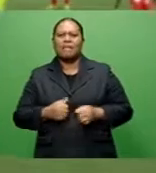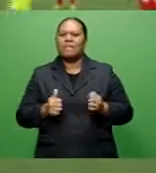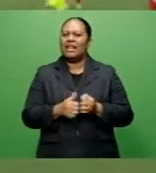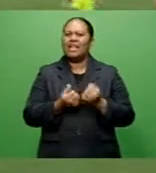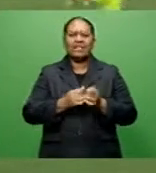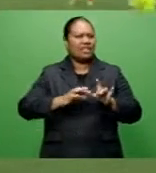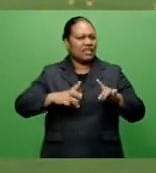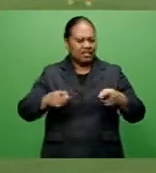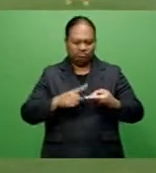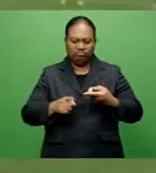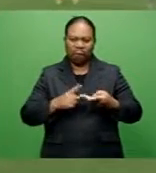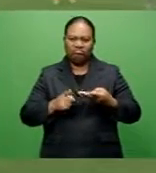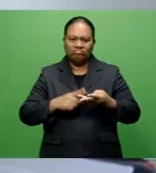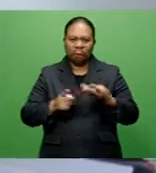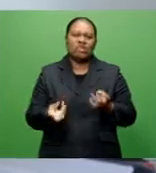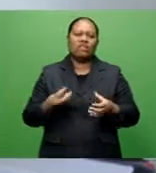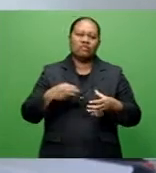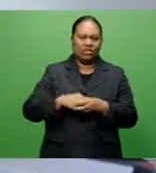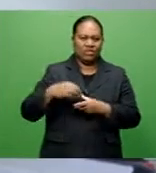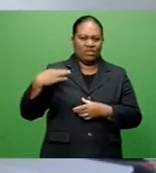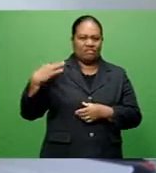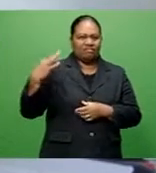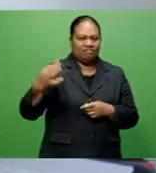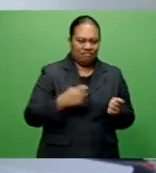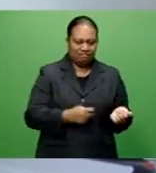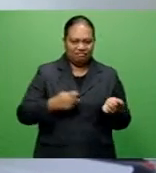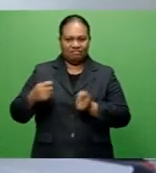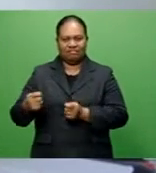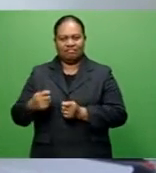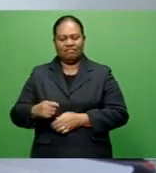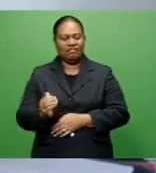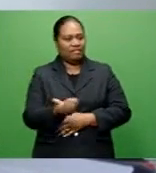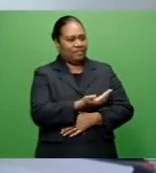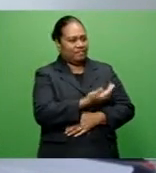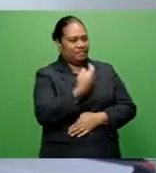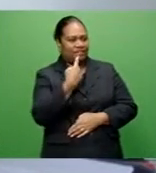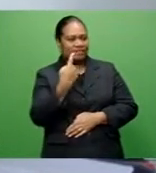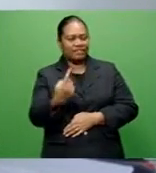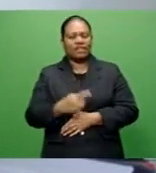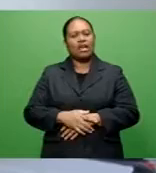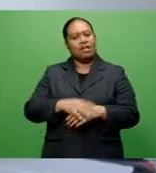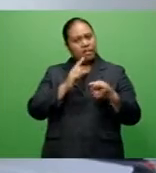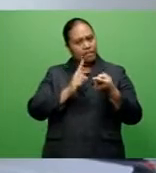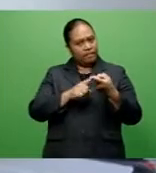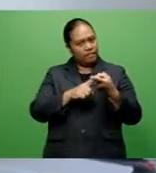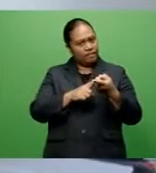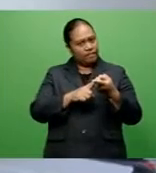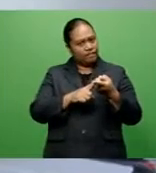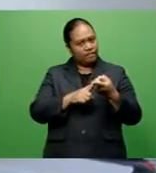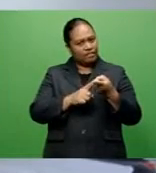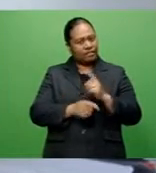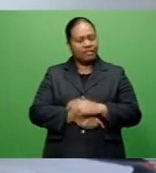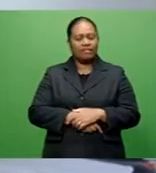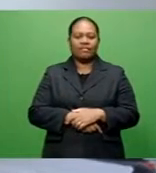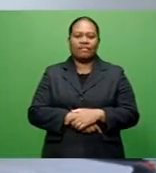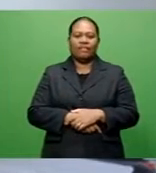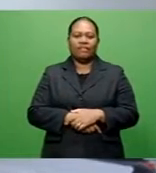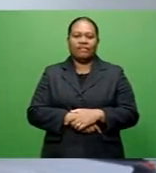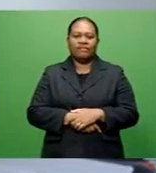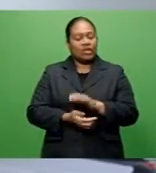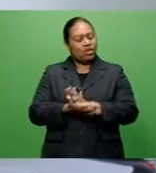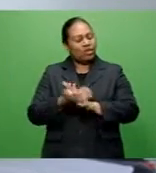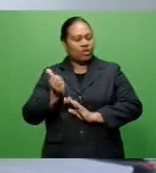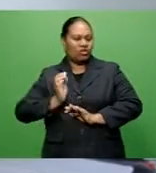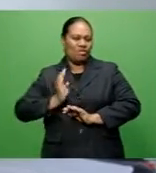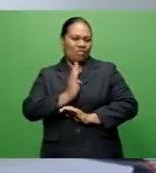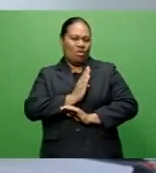with his transfer application. The Player Status Committee will first have to go back to the Board